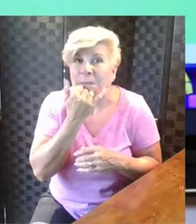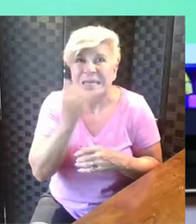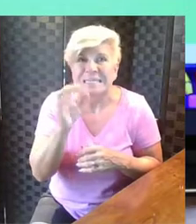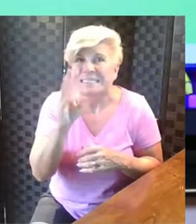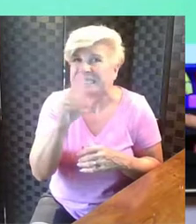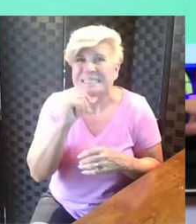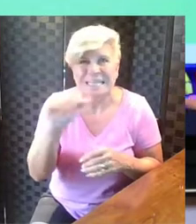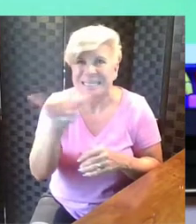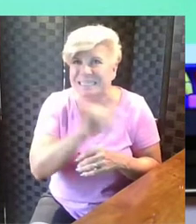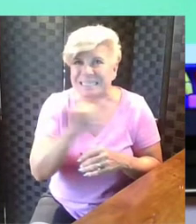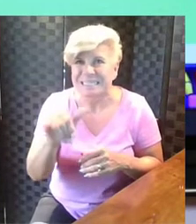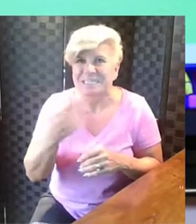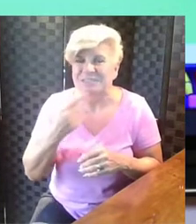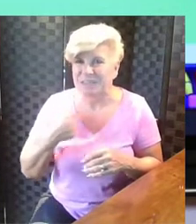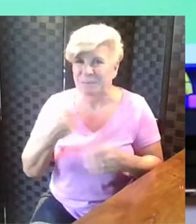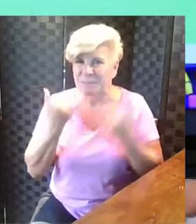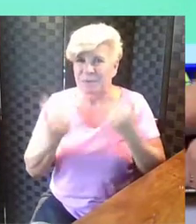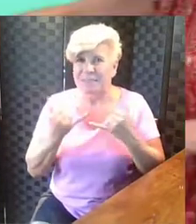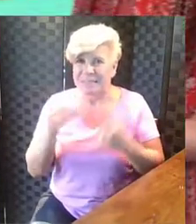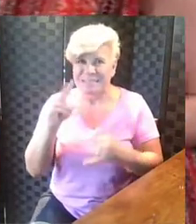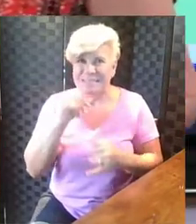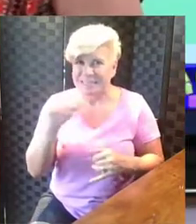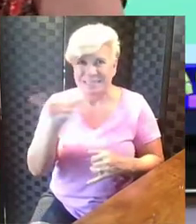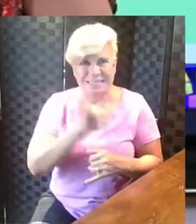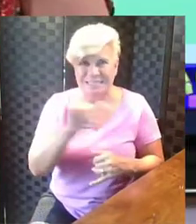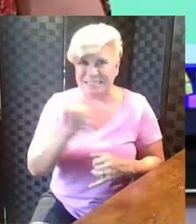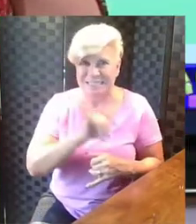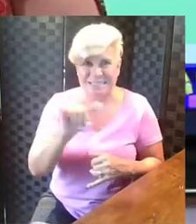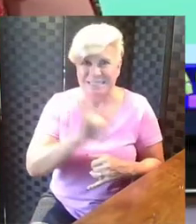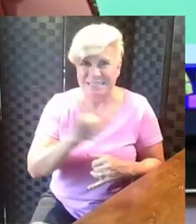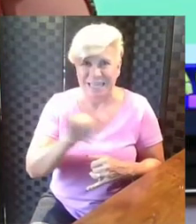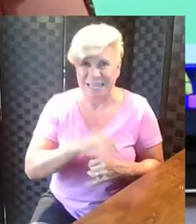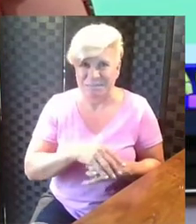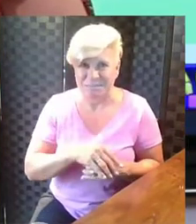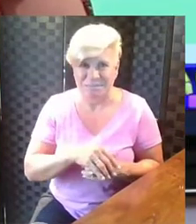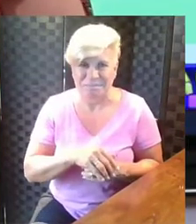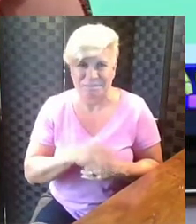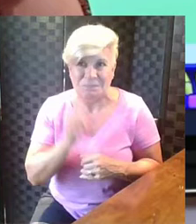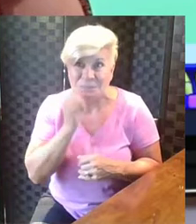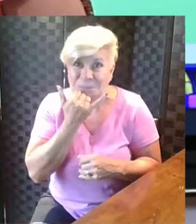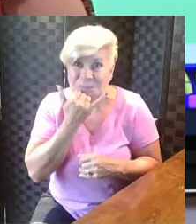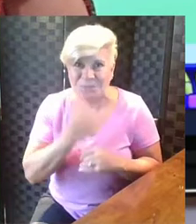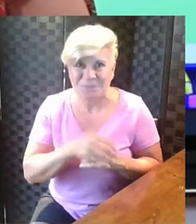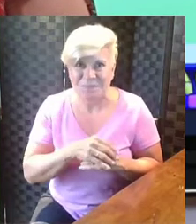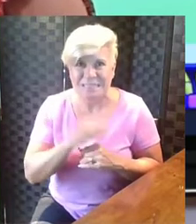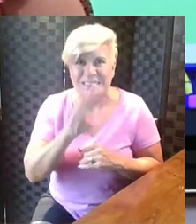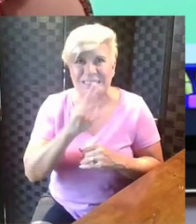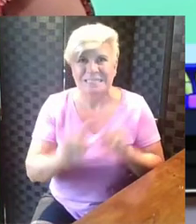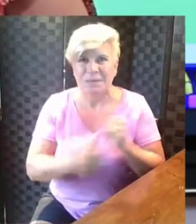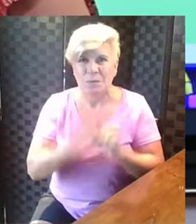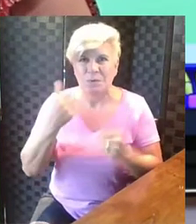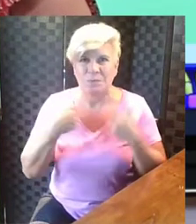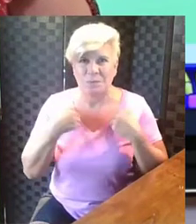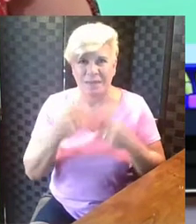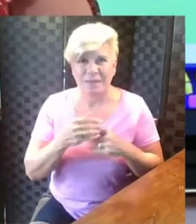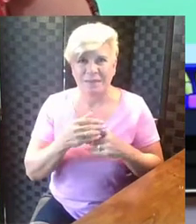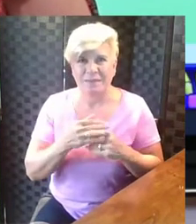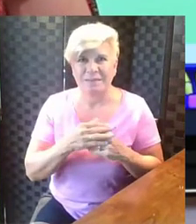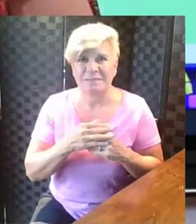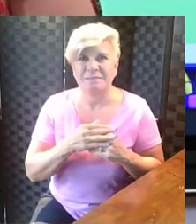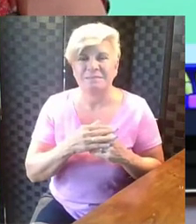wasn't the same. I bet you're telling me that right now. Six wasn't what we had the same. Six was the most that we had.